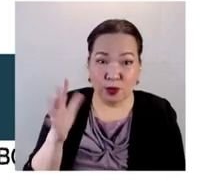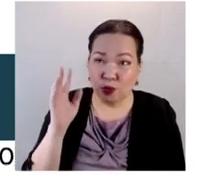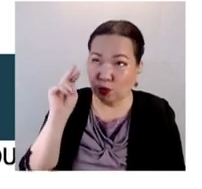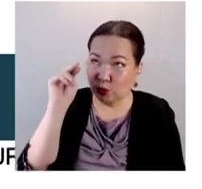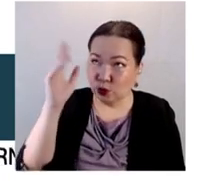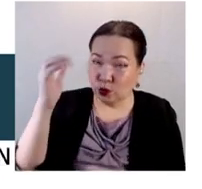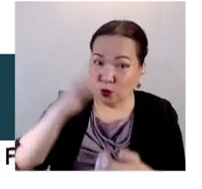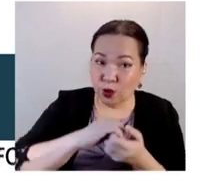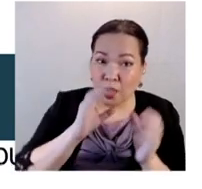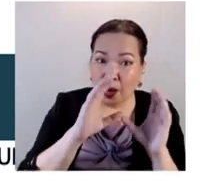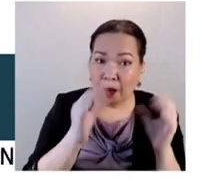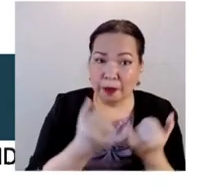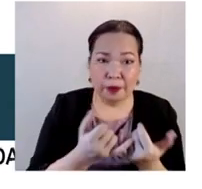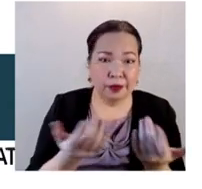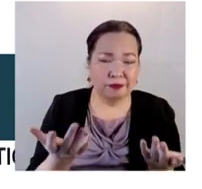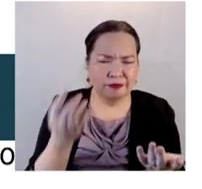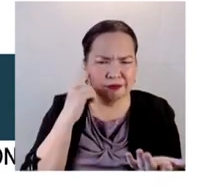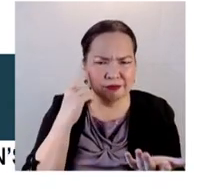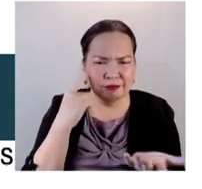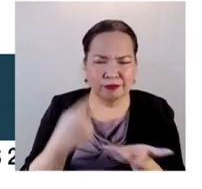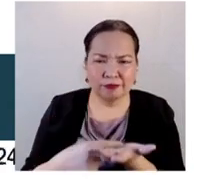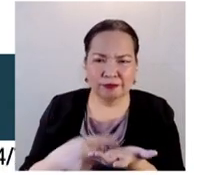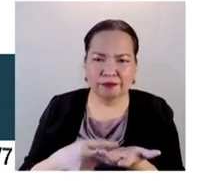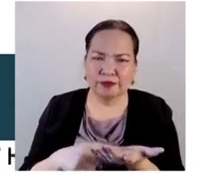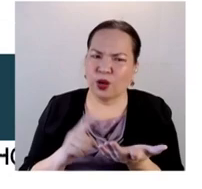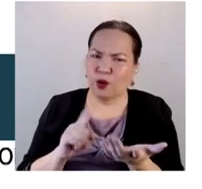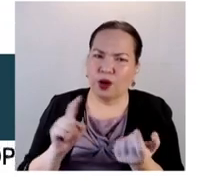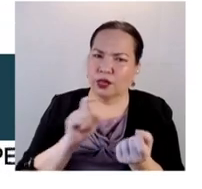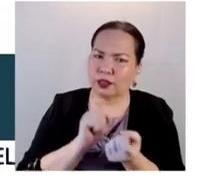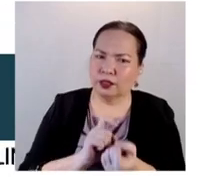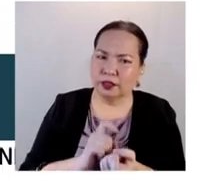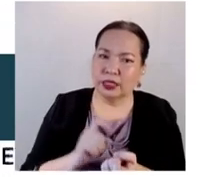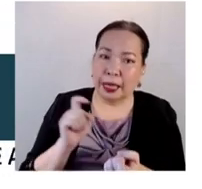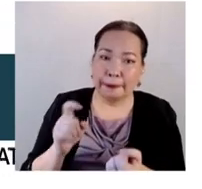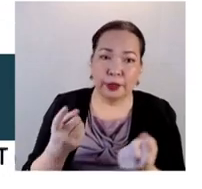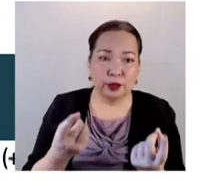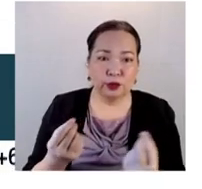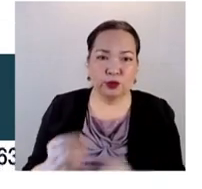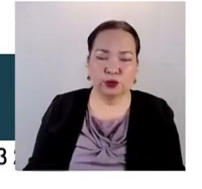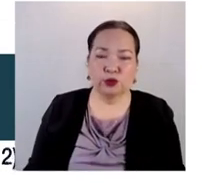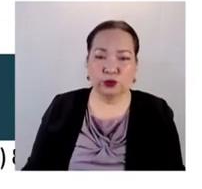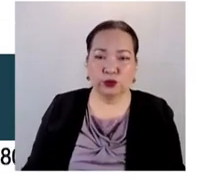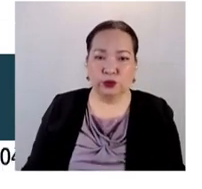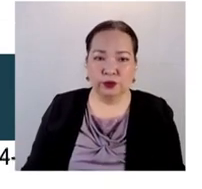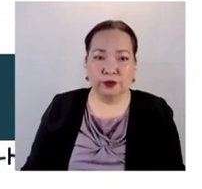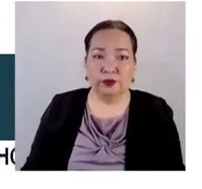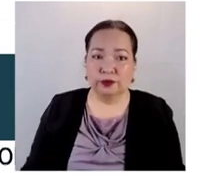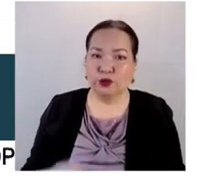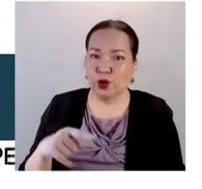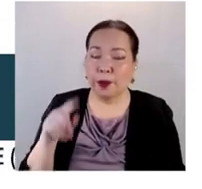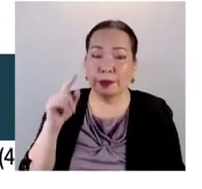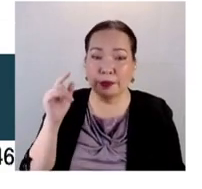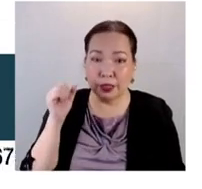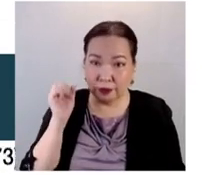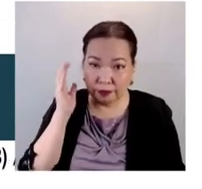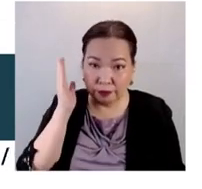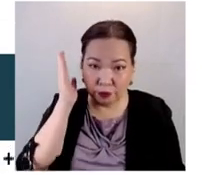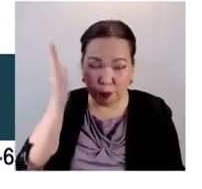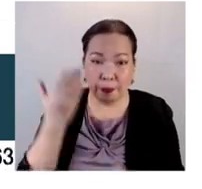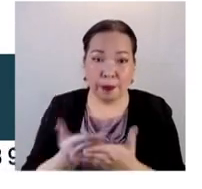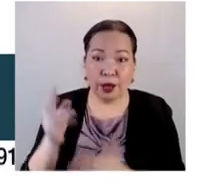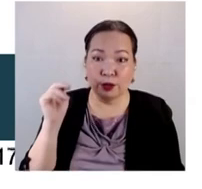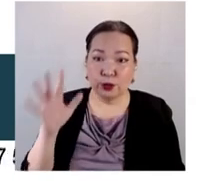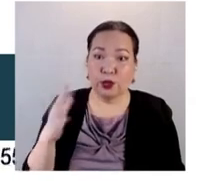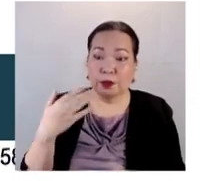the vote counting machine? What are the specifications that we are going to lay down as far as the new machines are concerned? And how